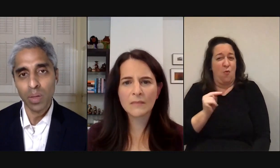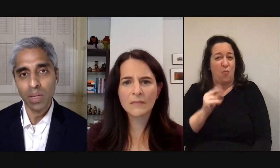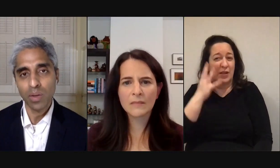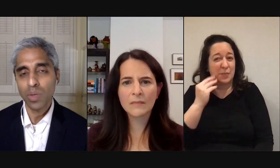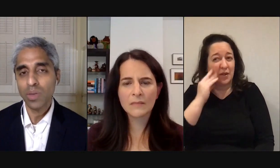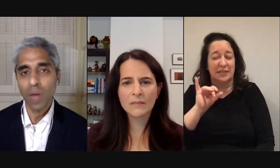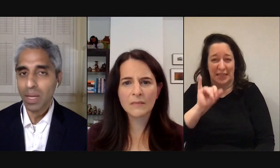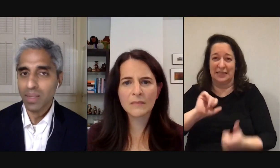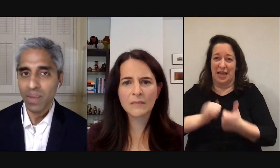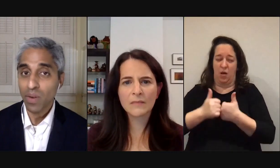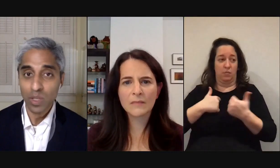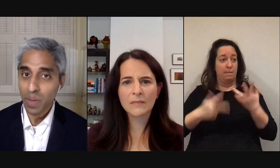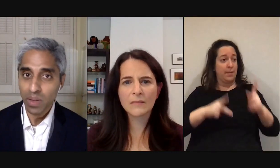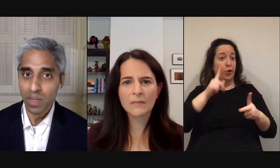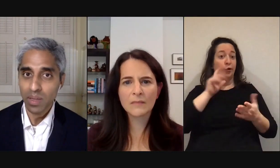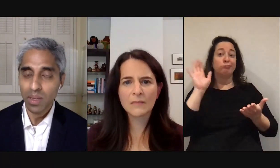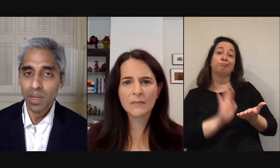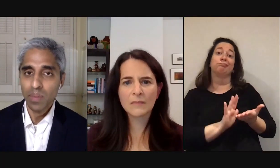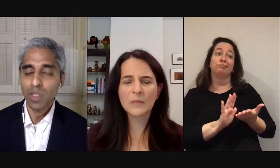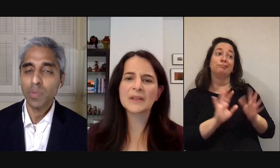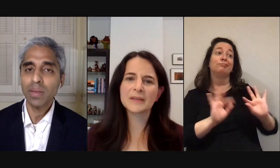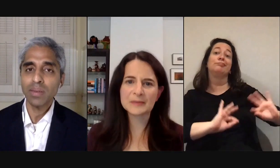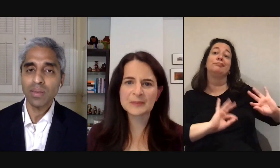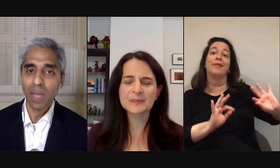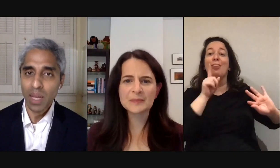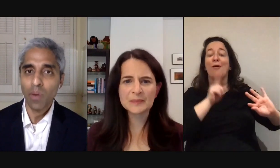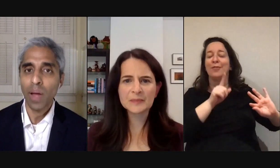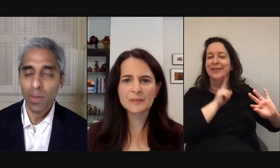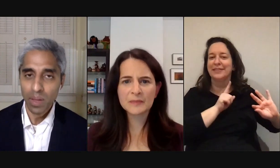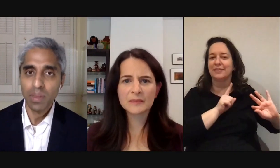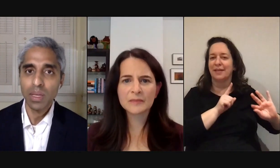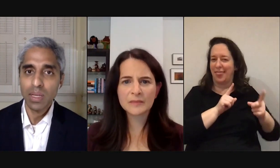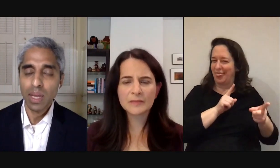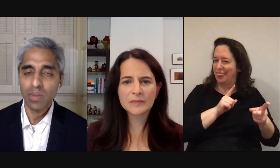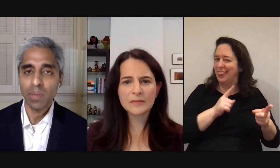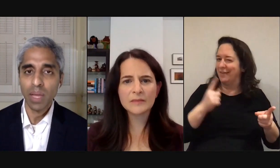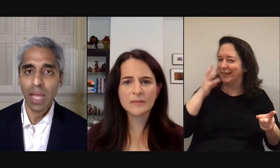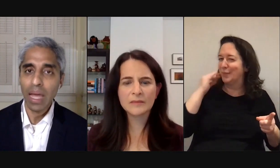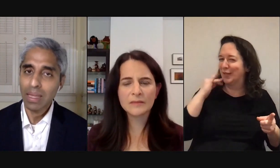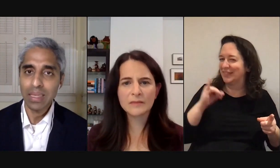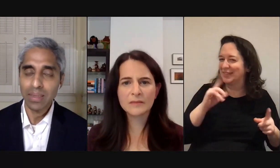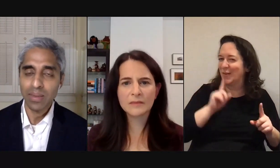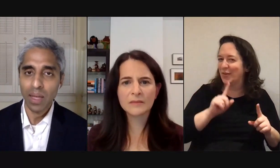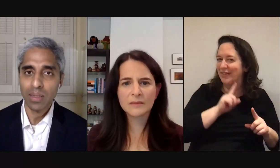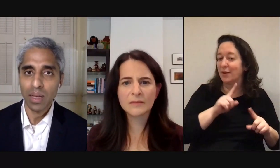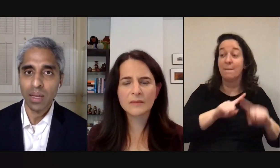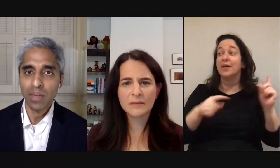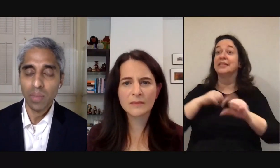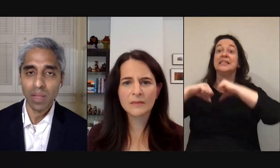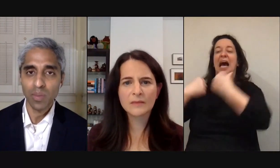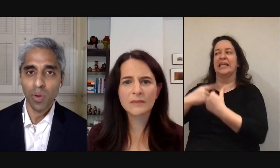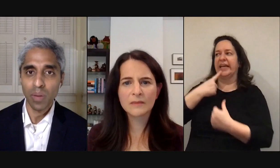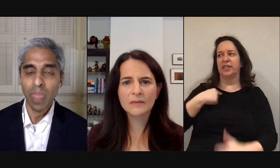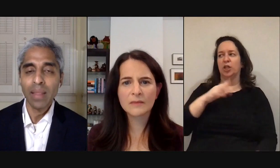downplay loneliness are doing so not because they've never experienced it but just because society around them tells them that hey this is not uh